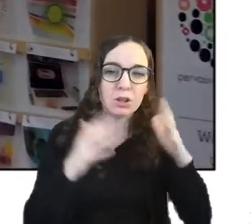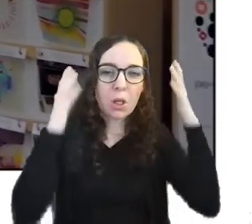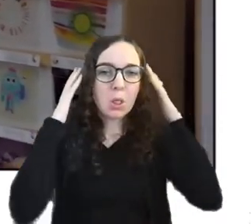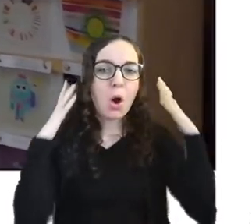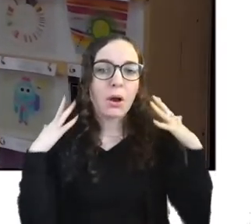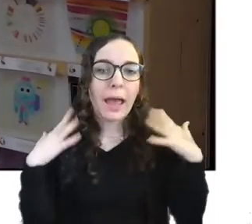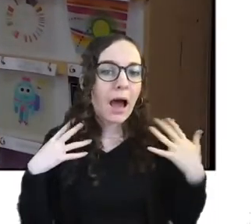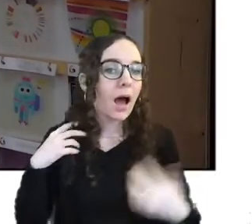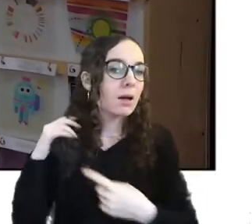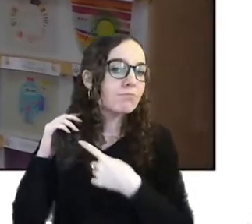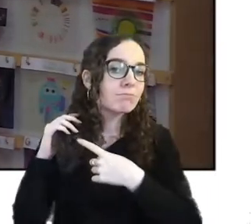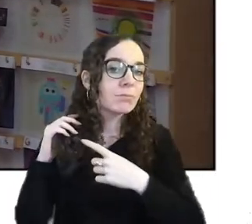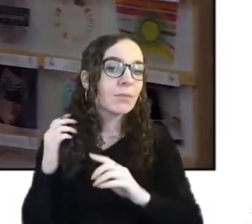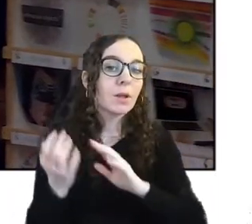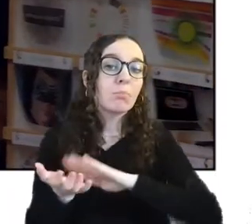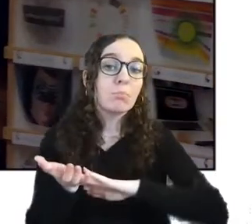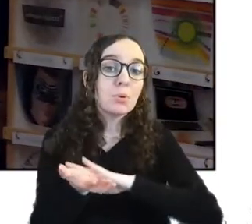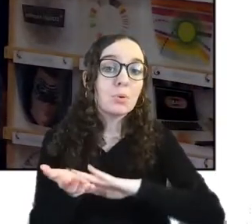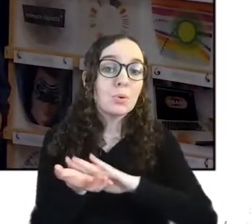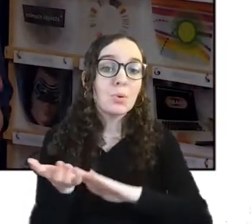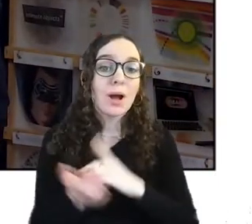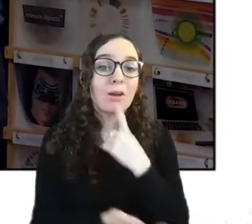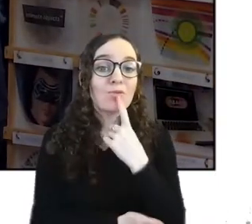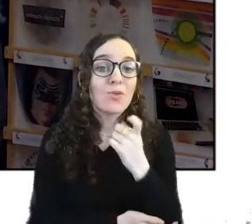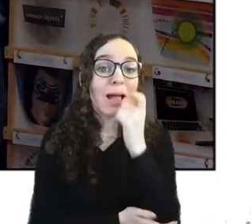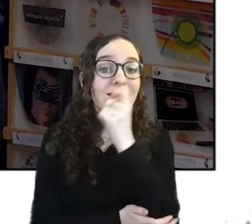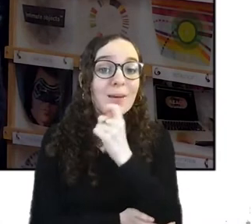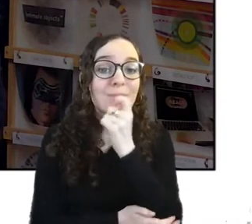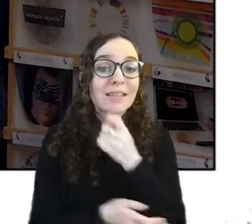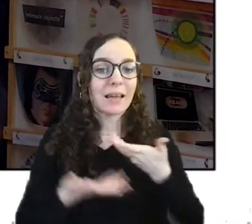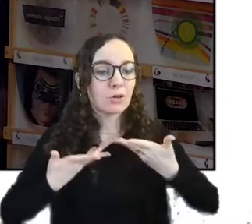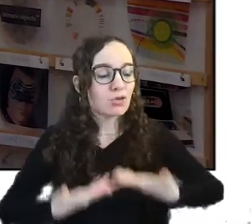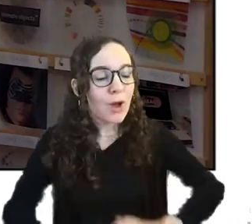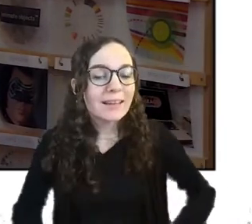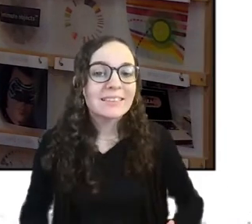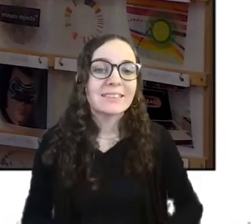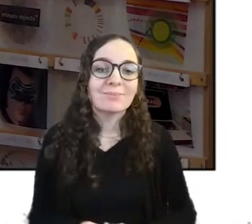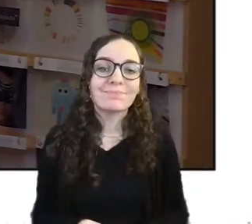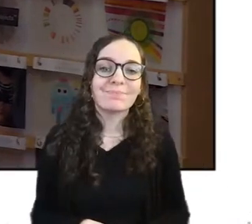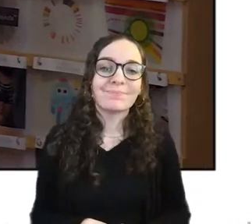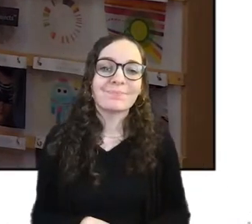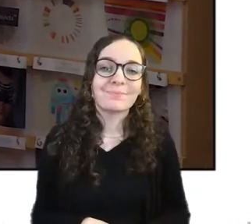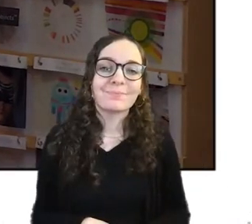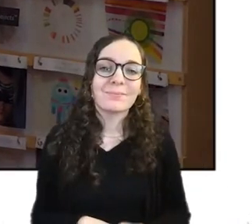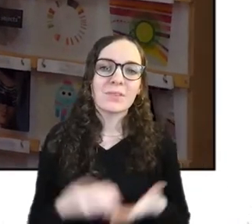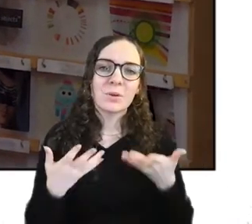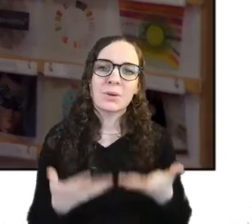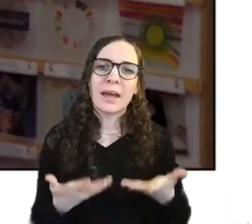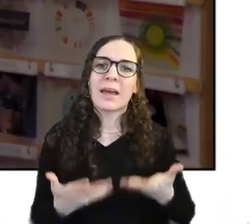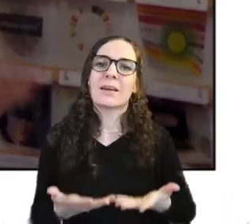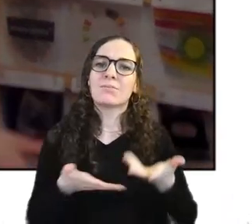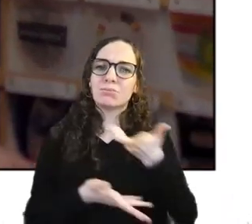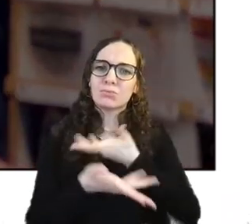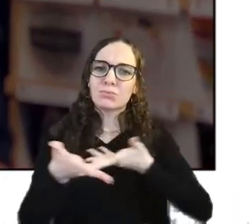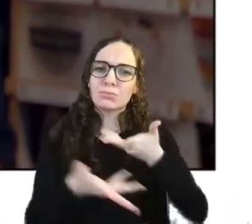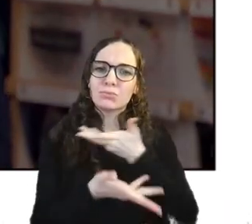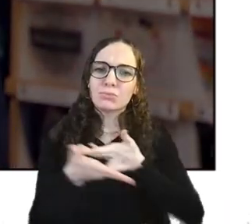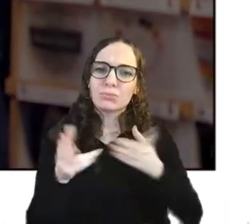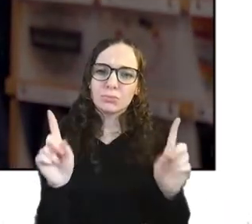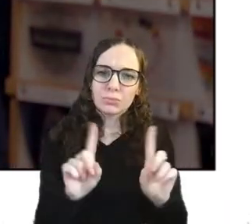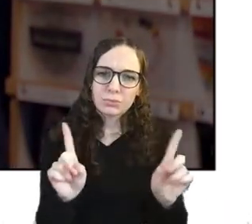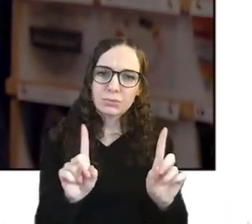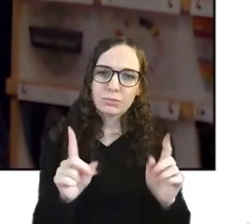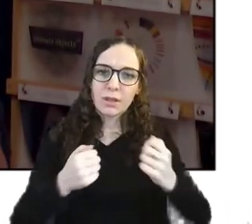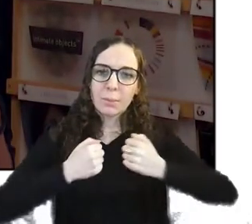and red lipstick and yeah i'm here today to talk about um my creative practice